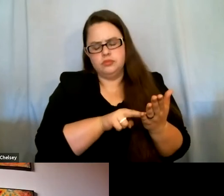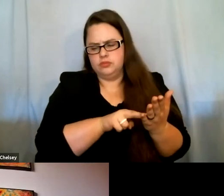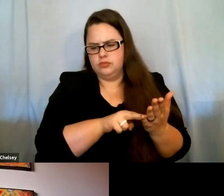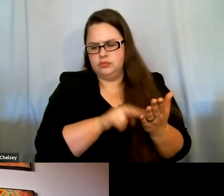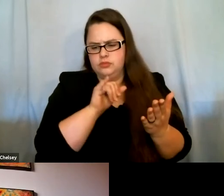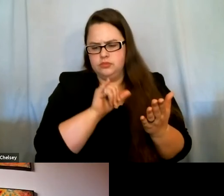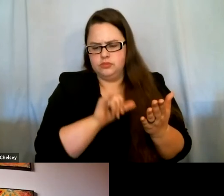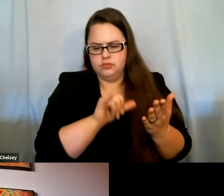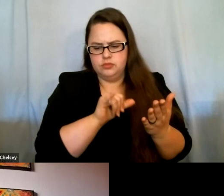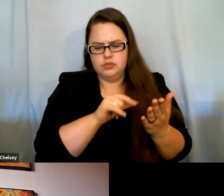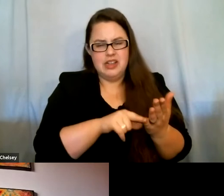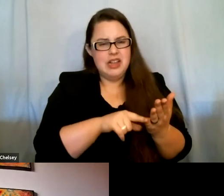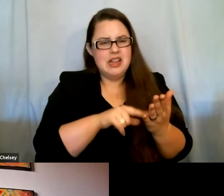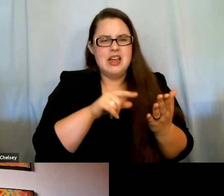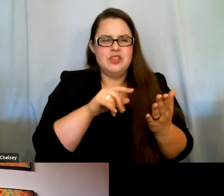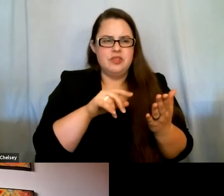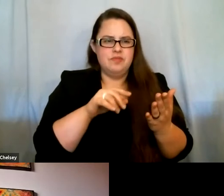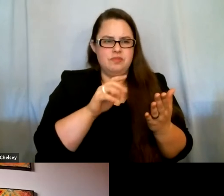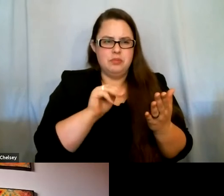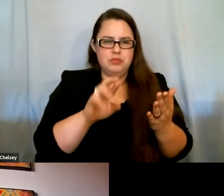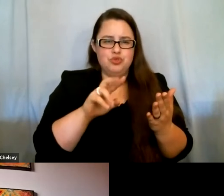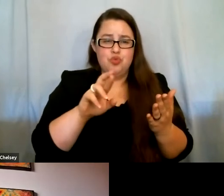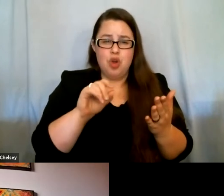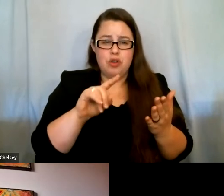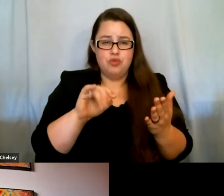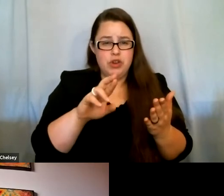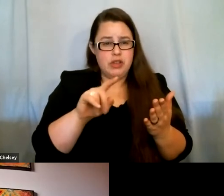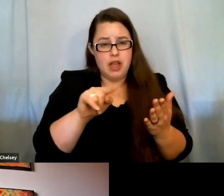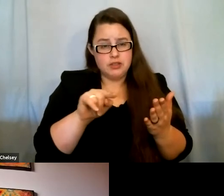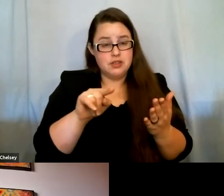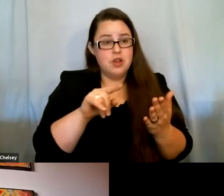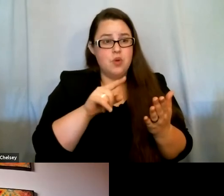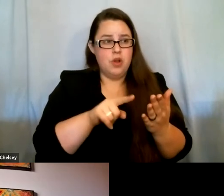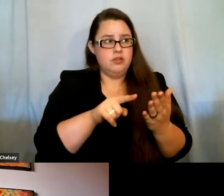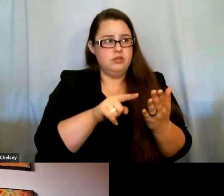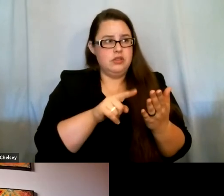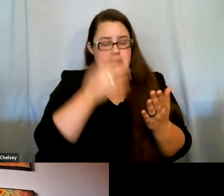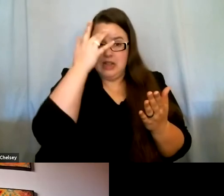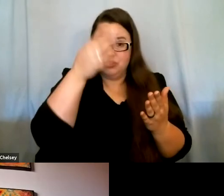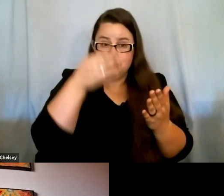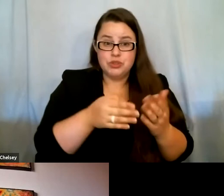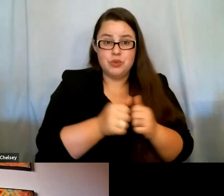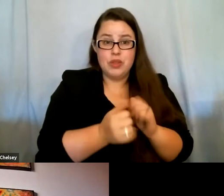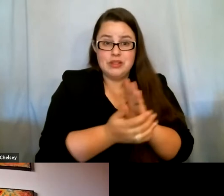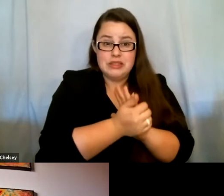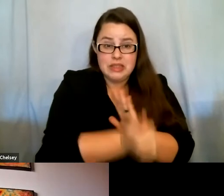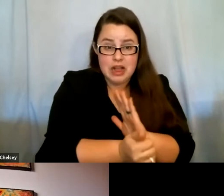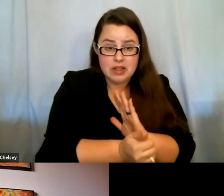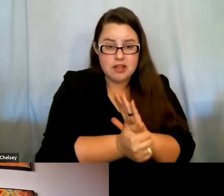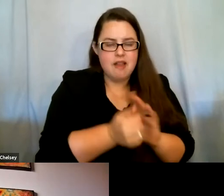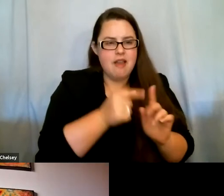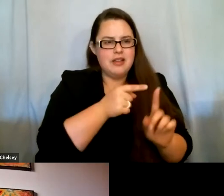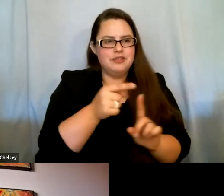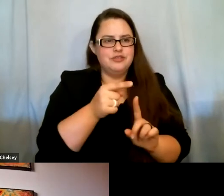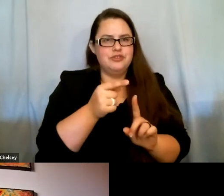intelligent person who had skills and certain knowledges that weren't valued,